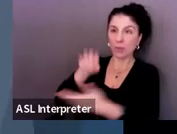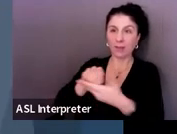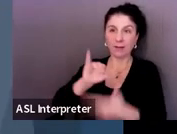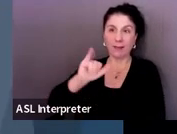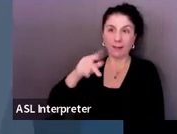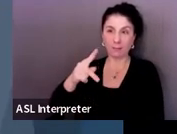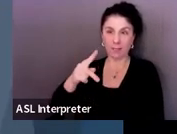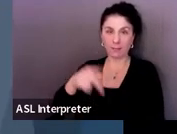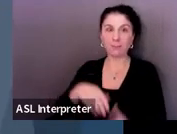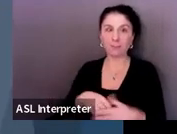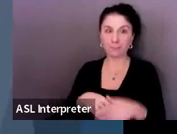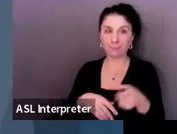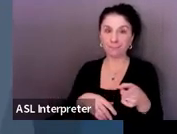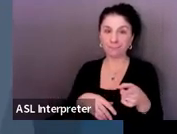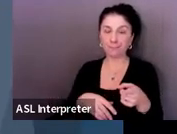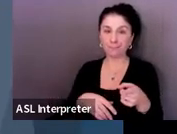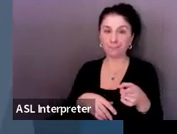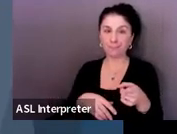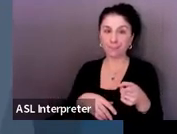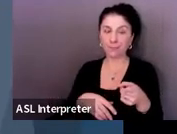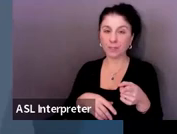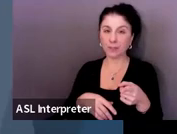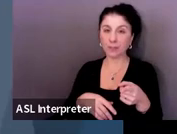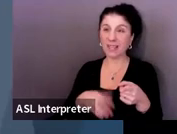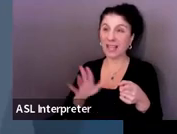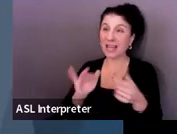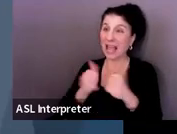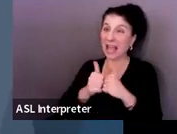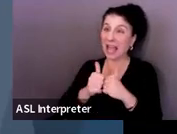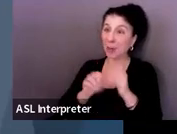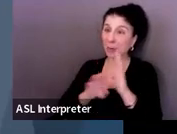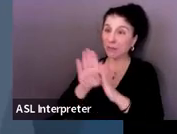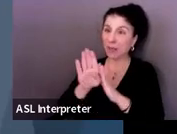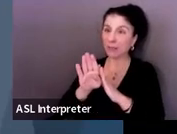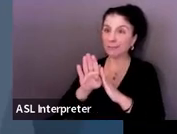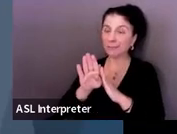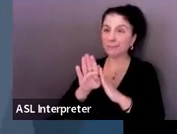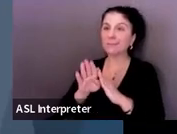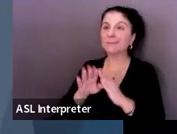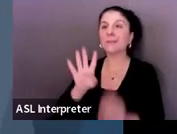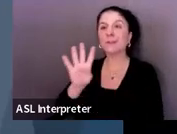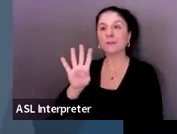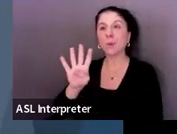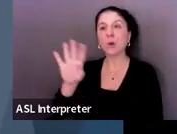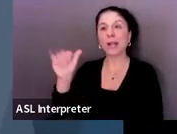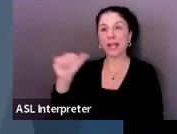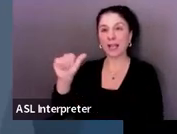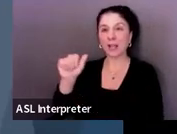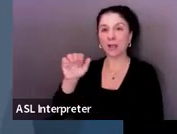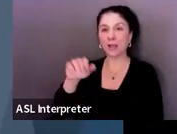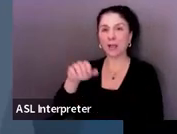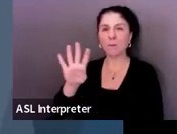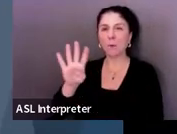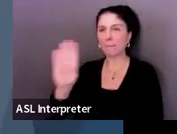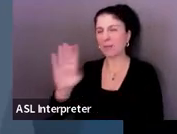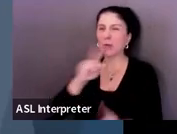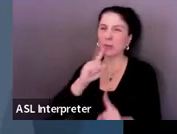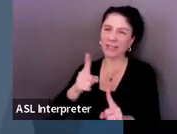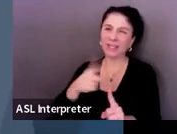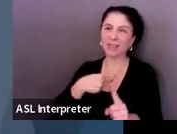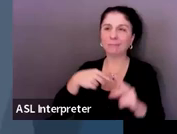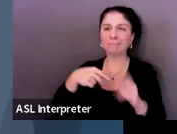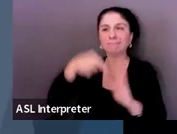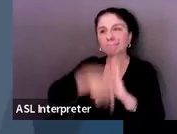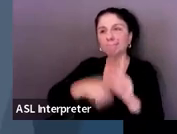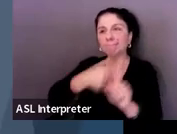And those are based off of Bill's strengths because on the IEP in section 4B, or they go into his strengths, I